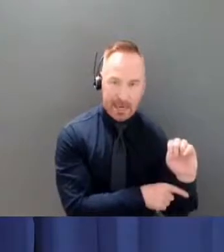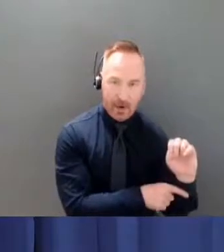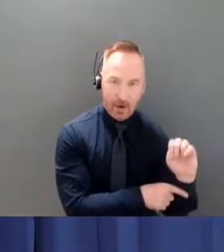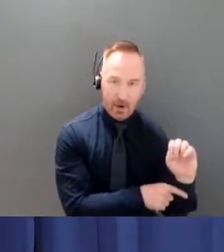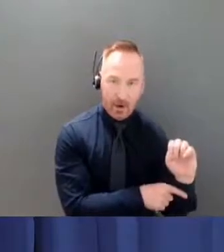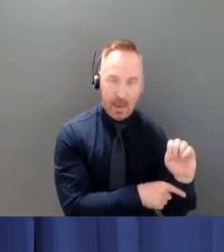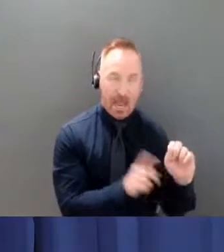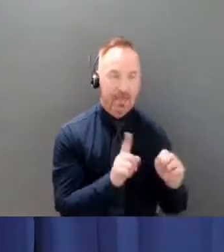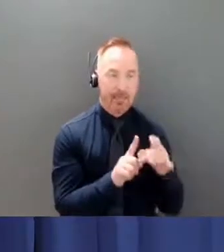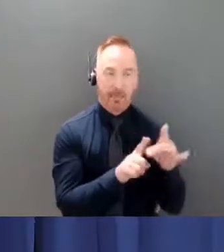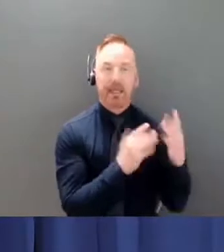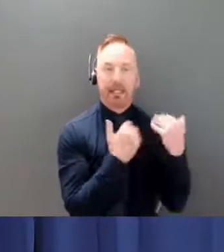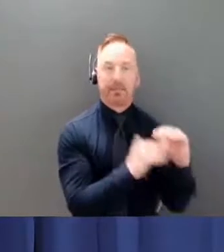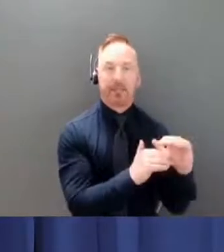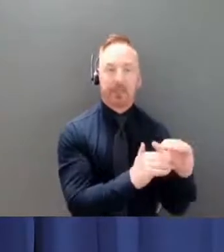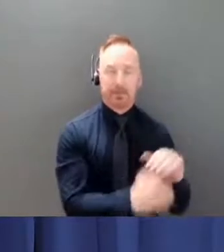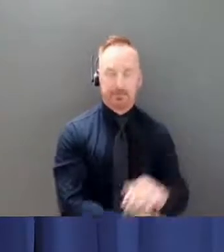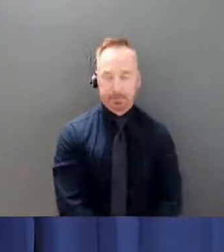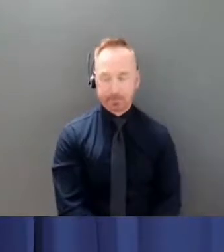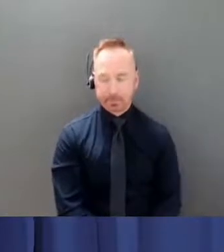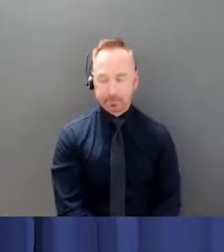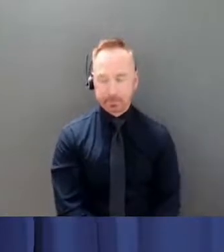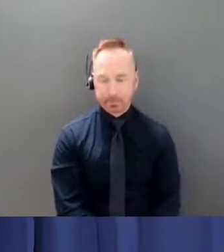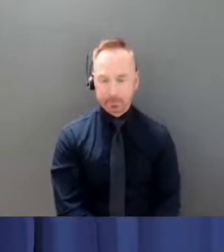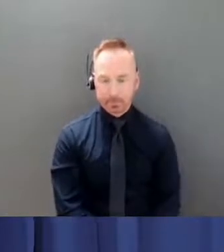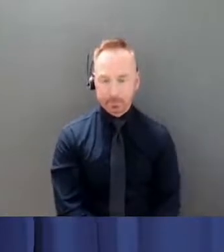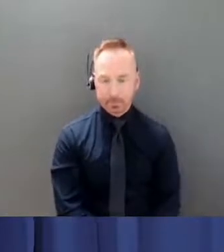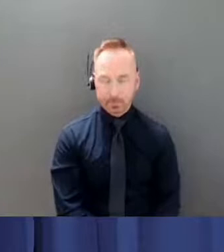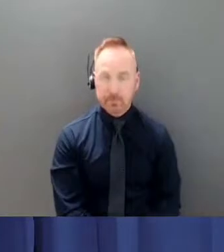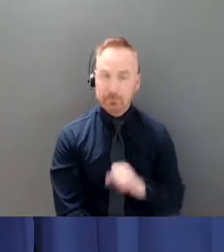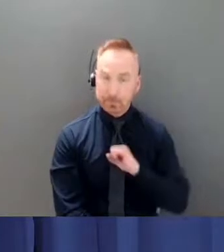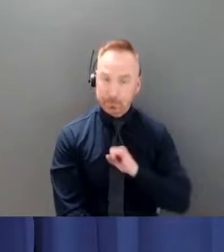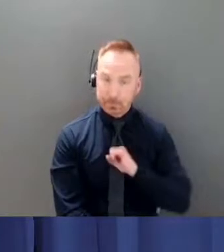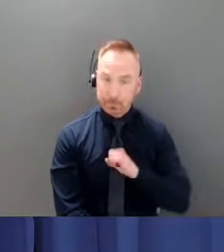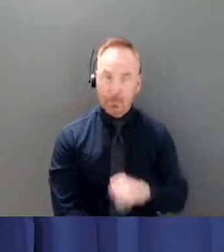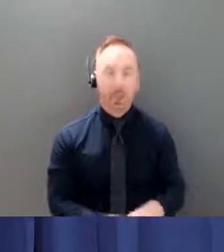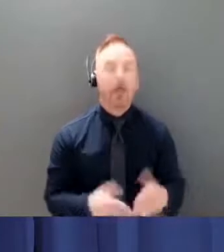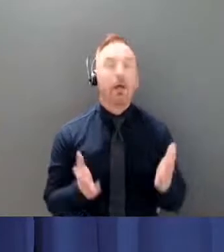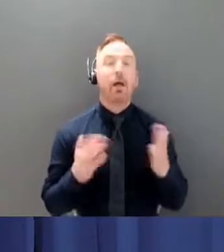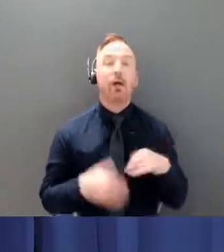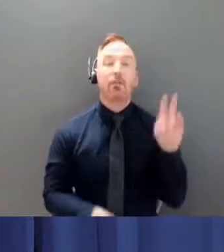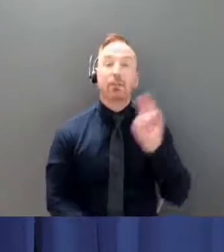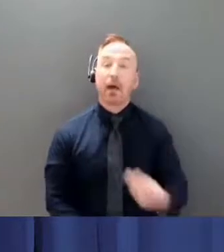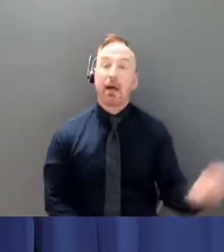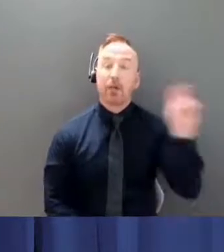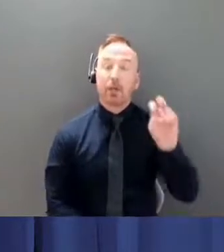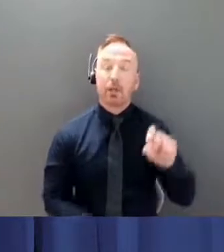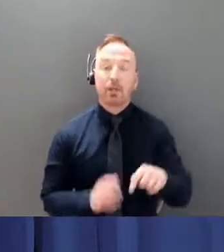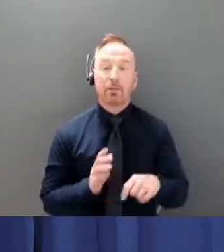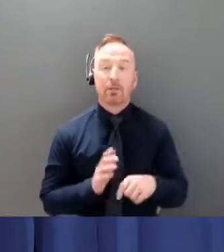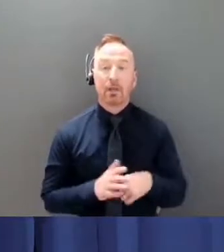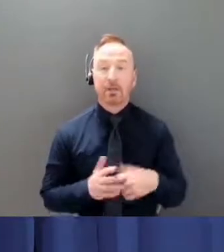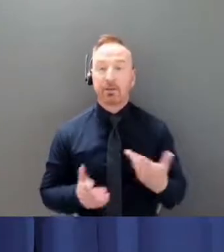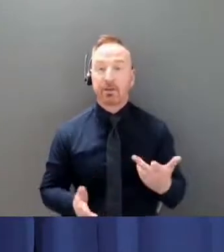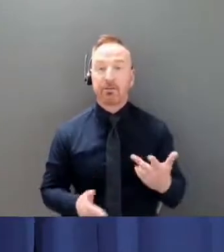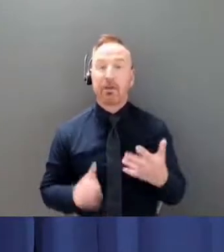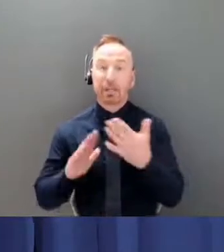in terms of travel around in between and in communities